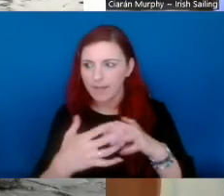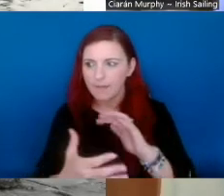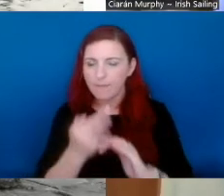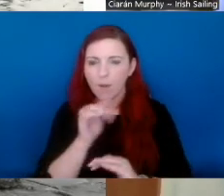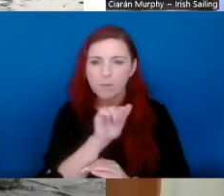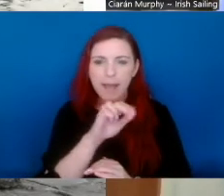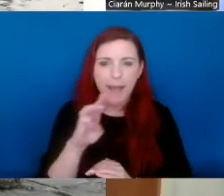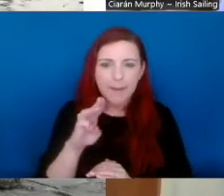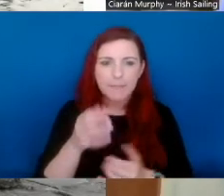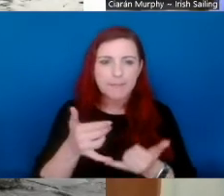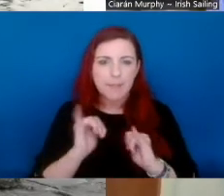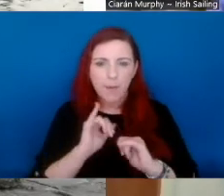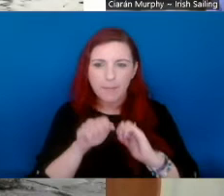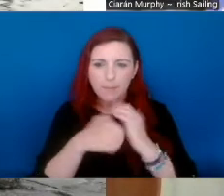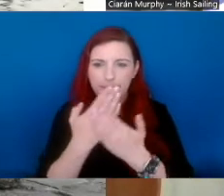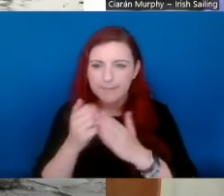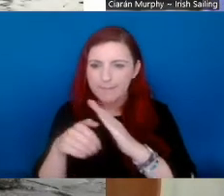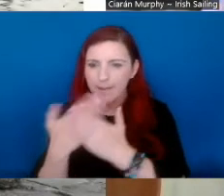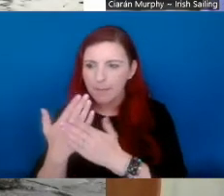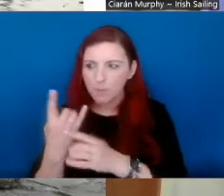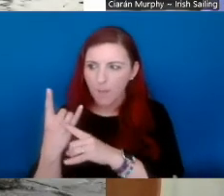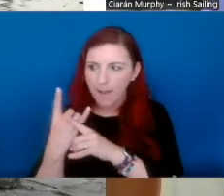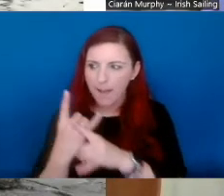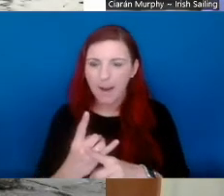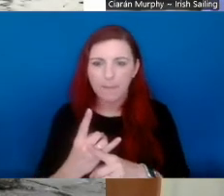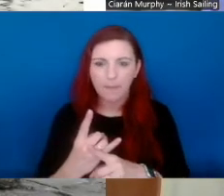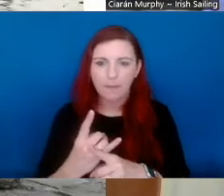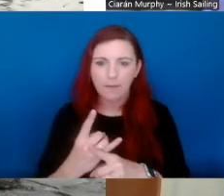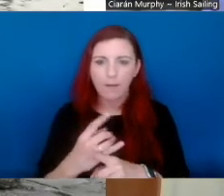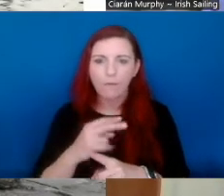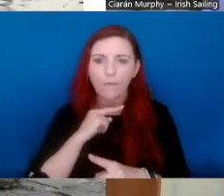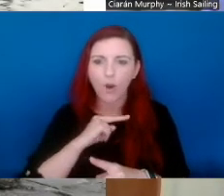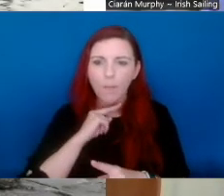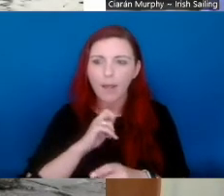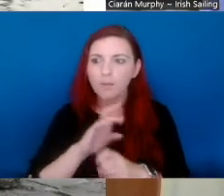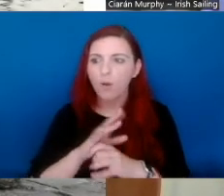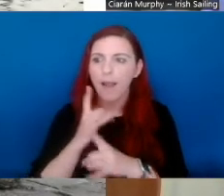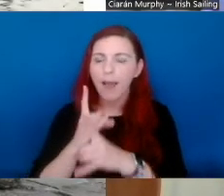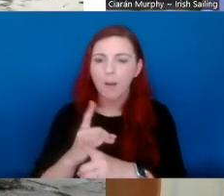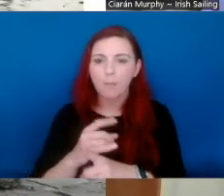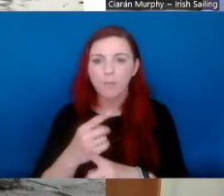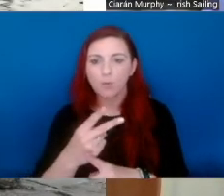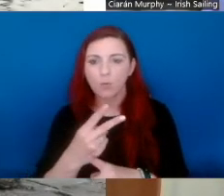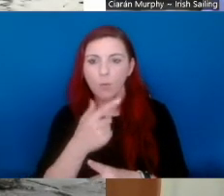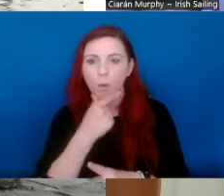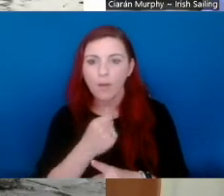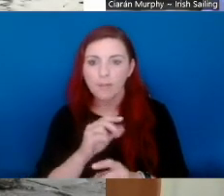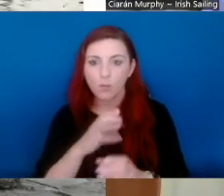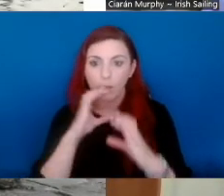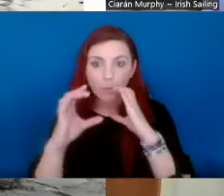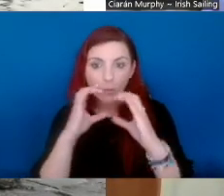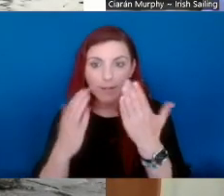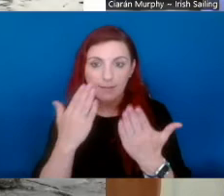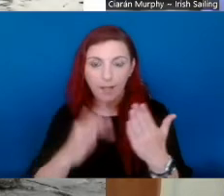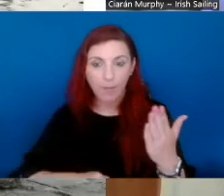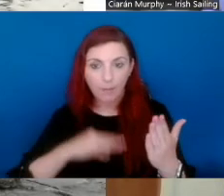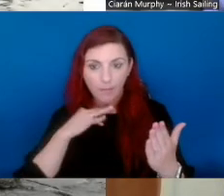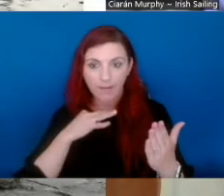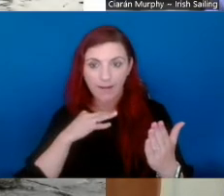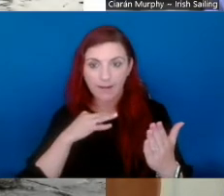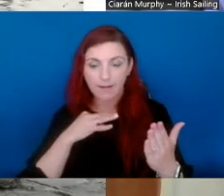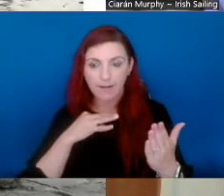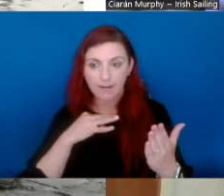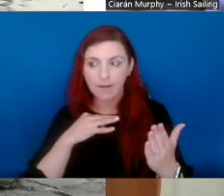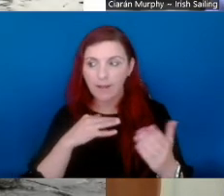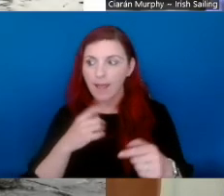they were able to develop to help verbalize or help communicate how they were feeling, how they wanted to do things. And